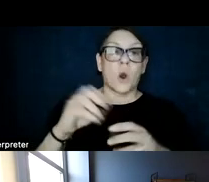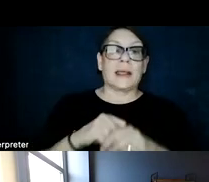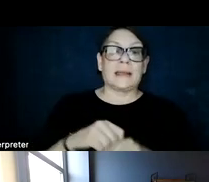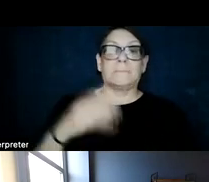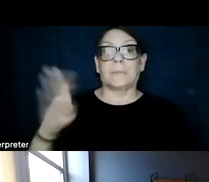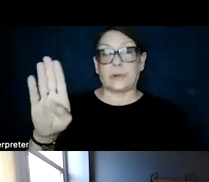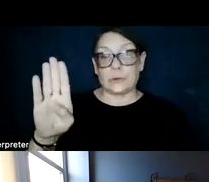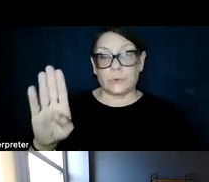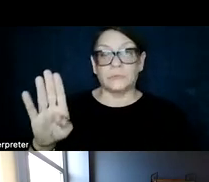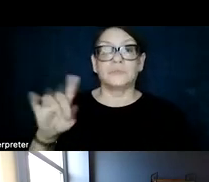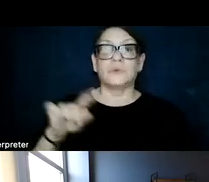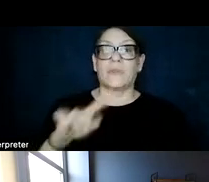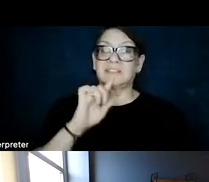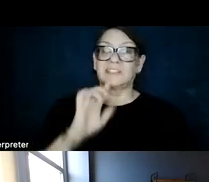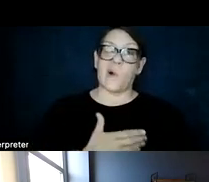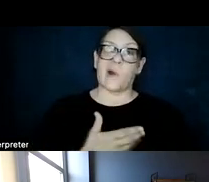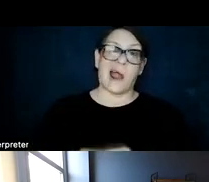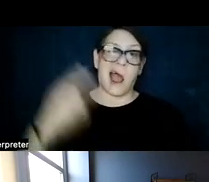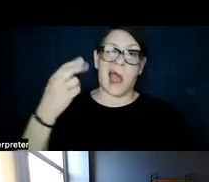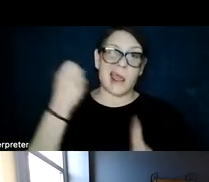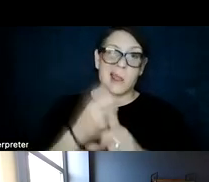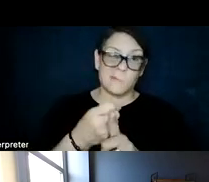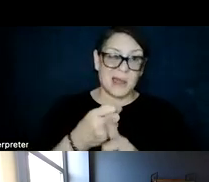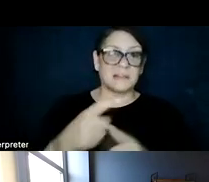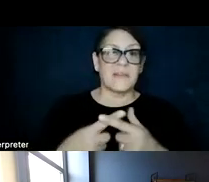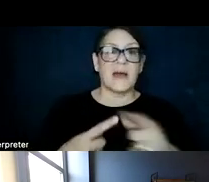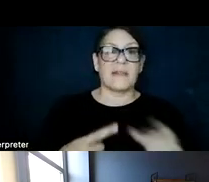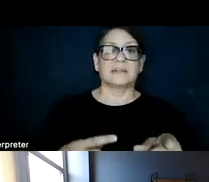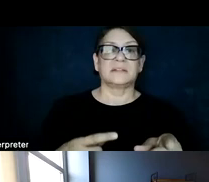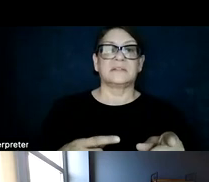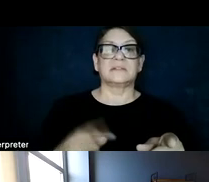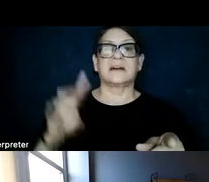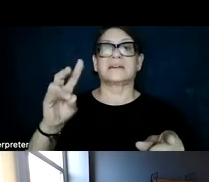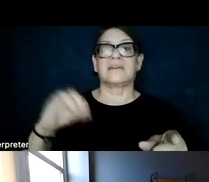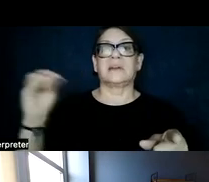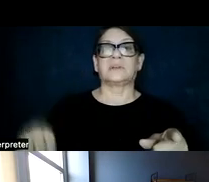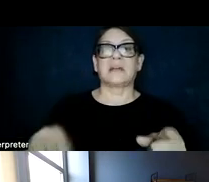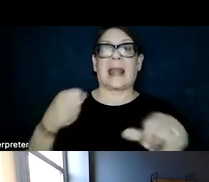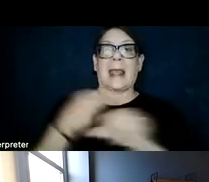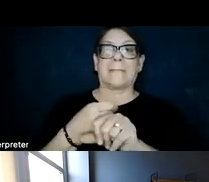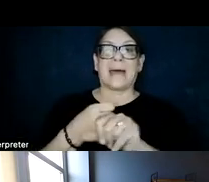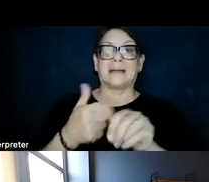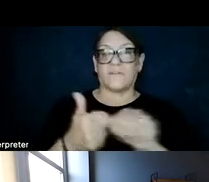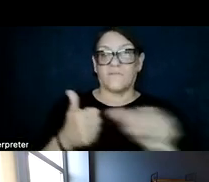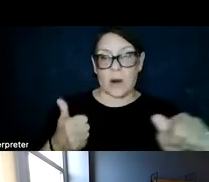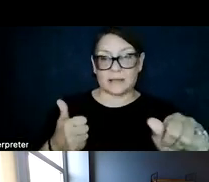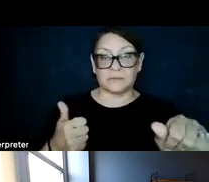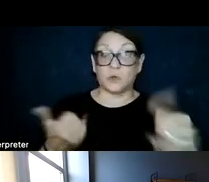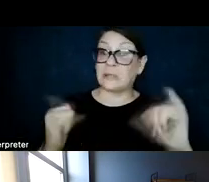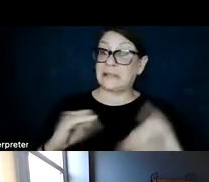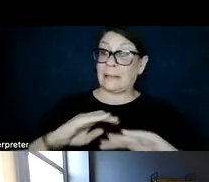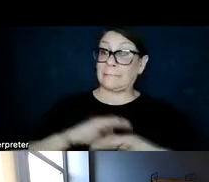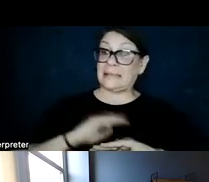sort of our high impact. And then this is our 70% impact avoided scenario. So it still meets that net-zero